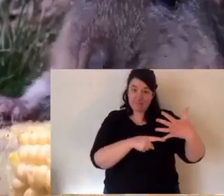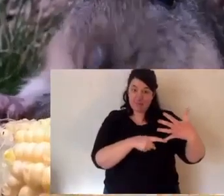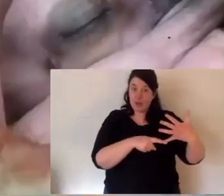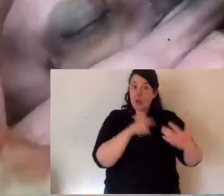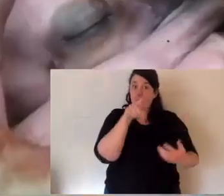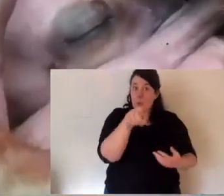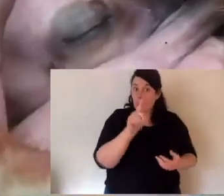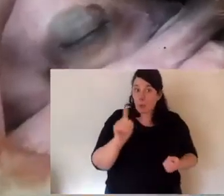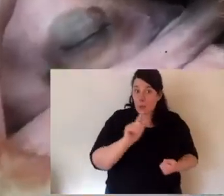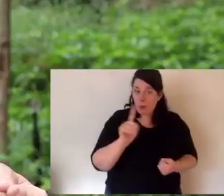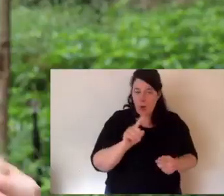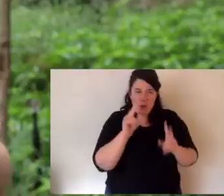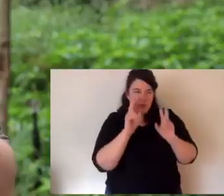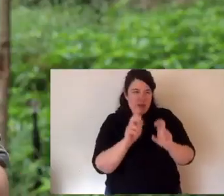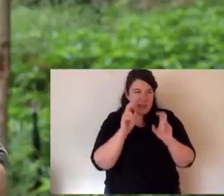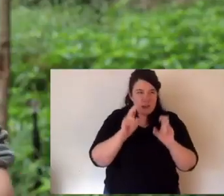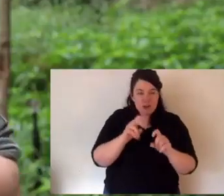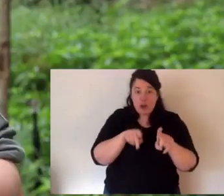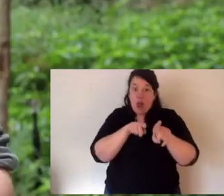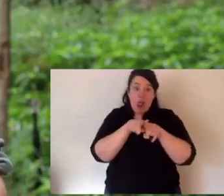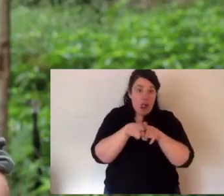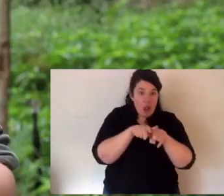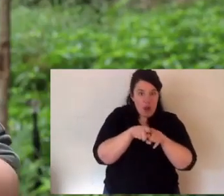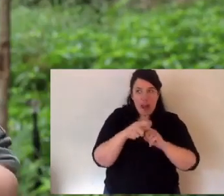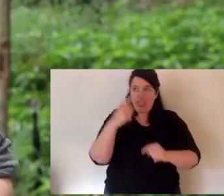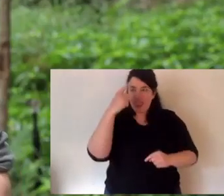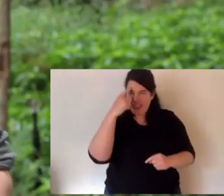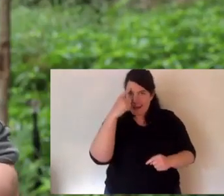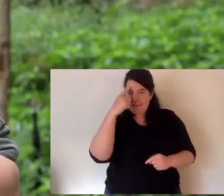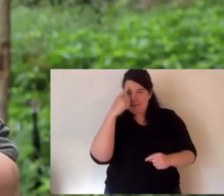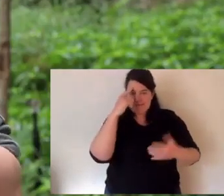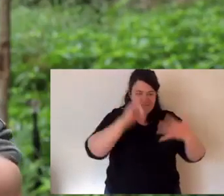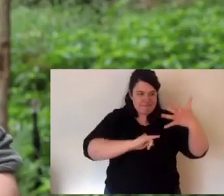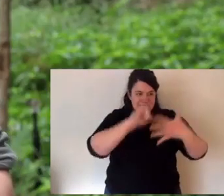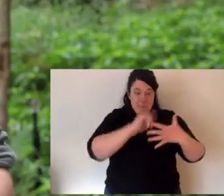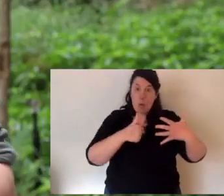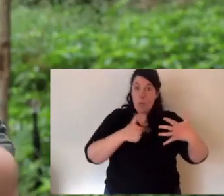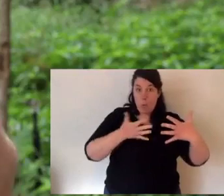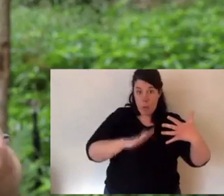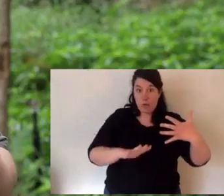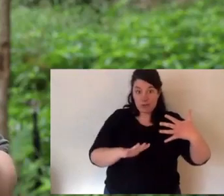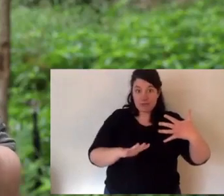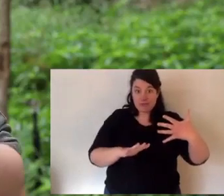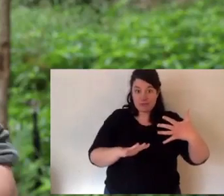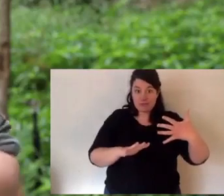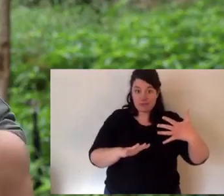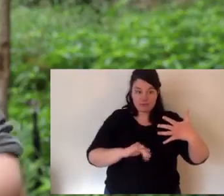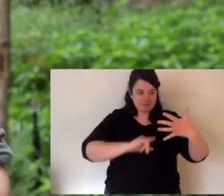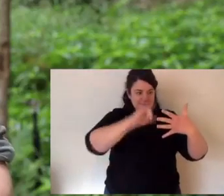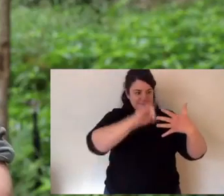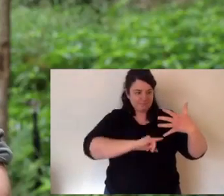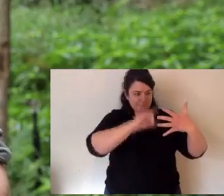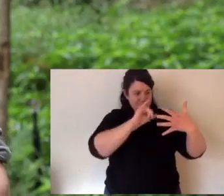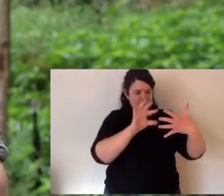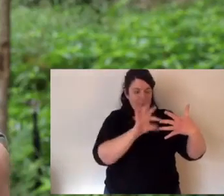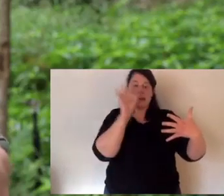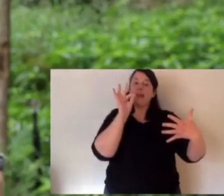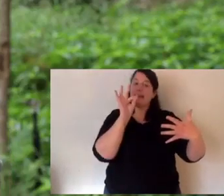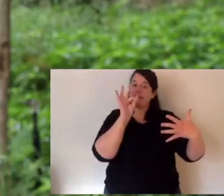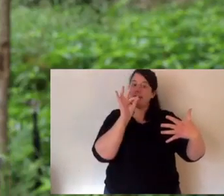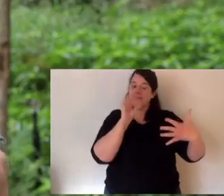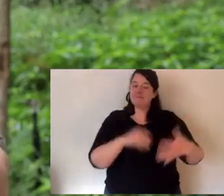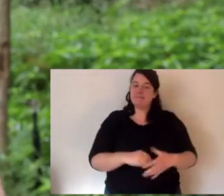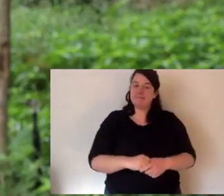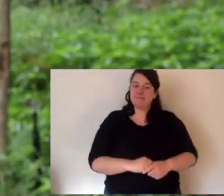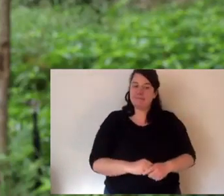each of them different. And what you need to do is research, learn, think and vote sensibly to